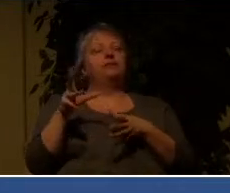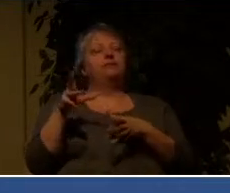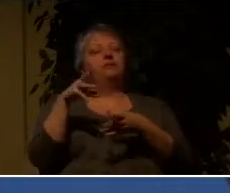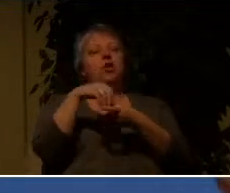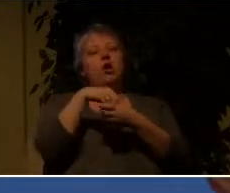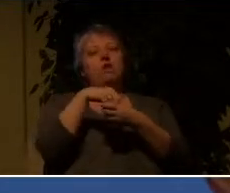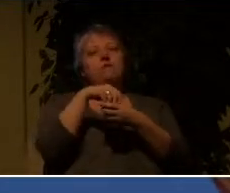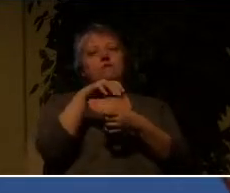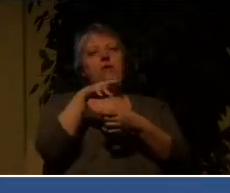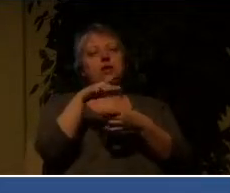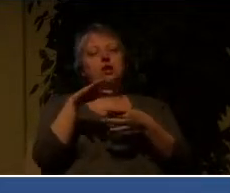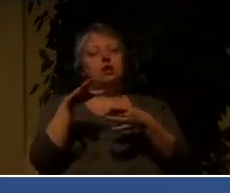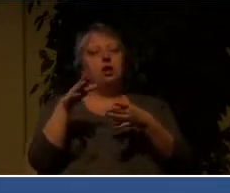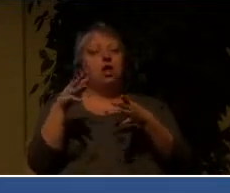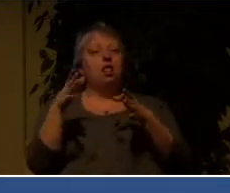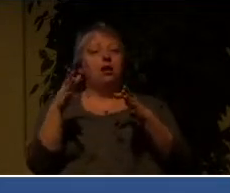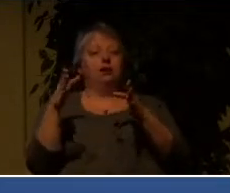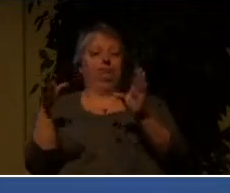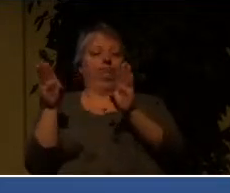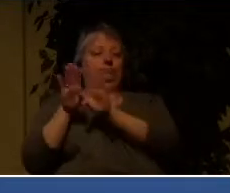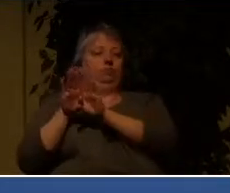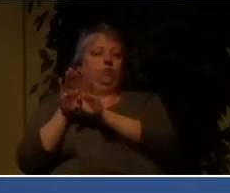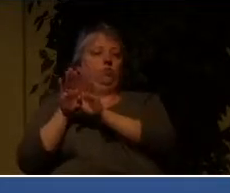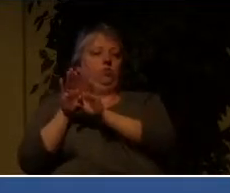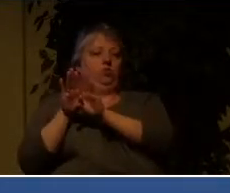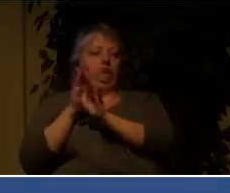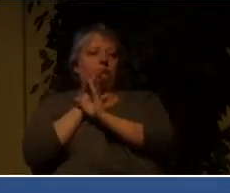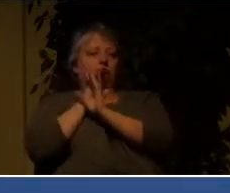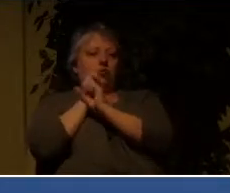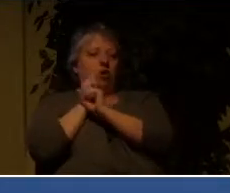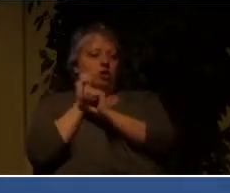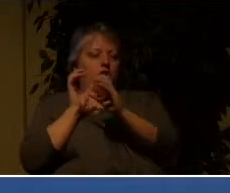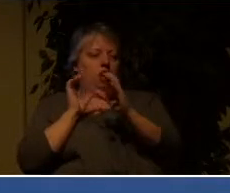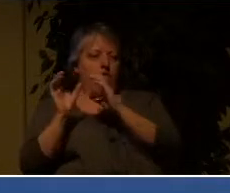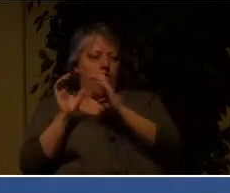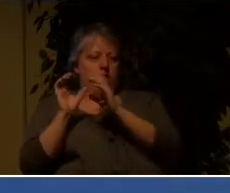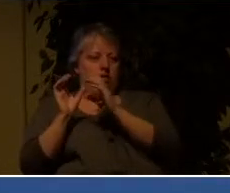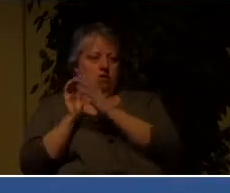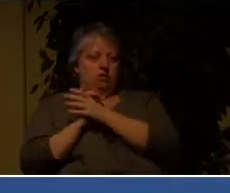closed conversation about placing